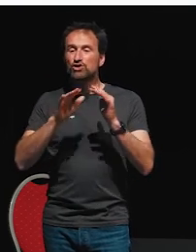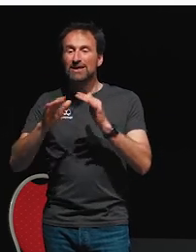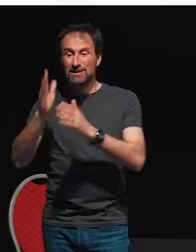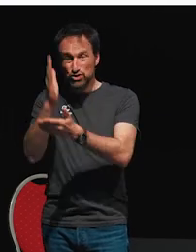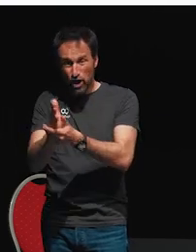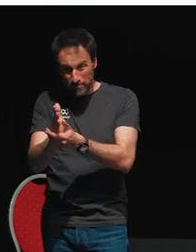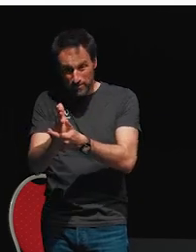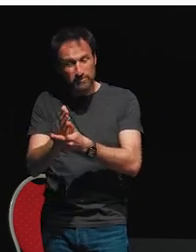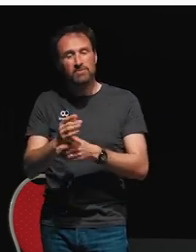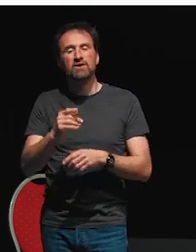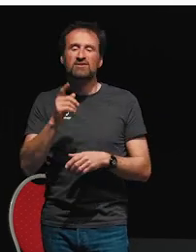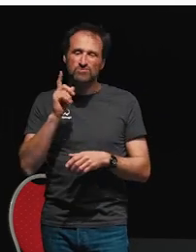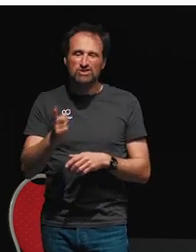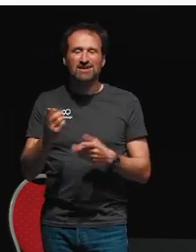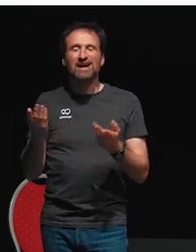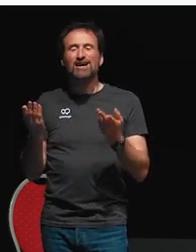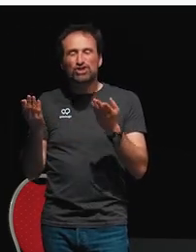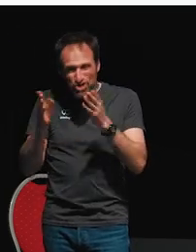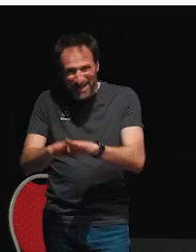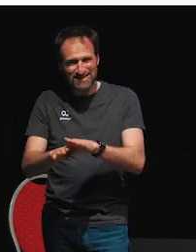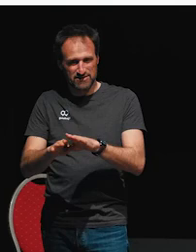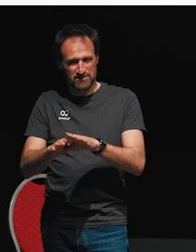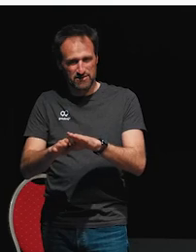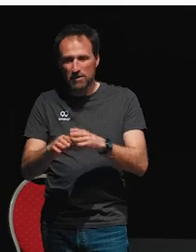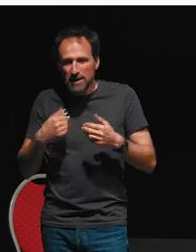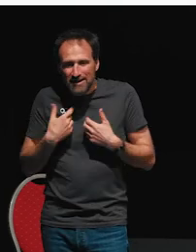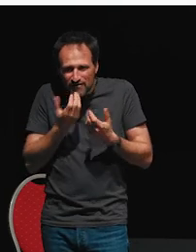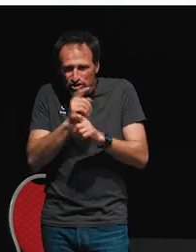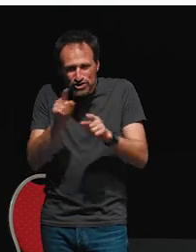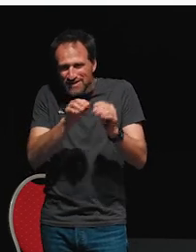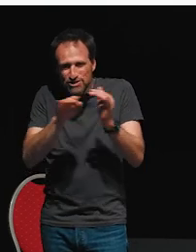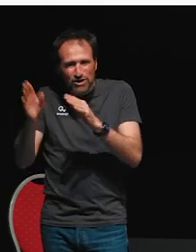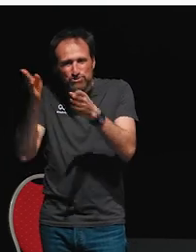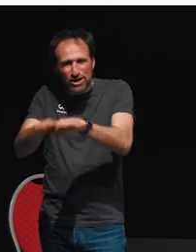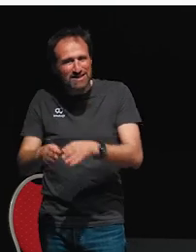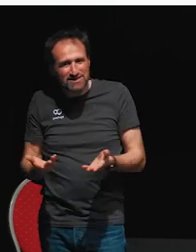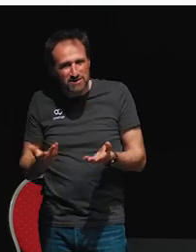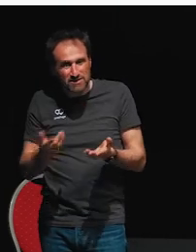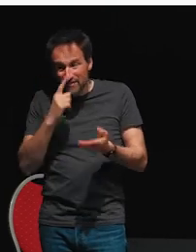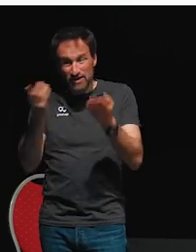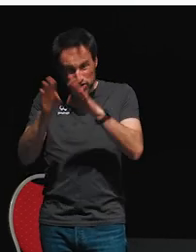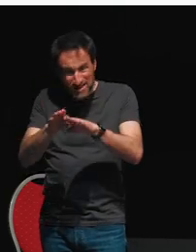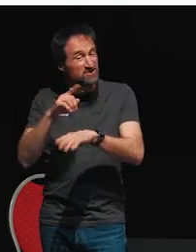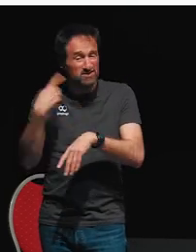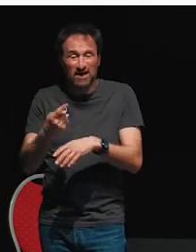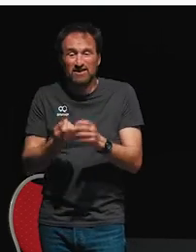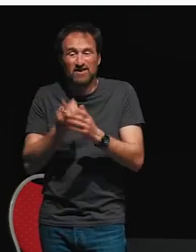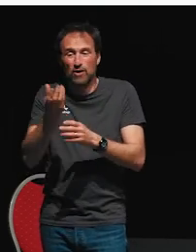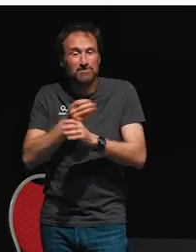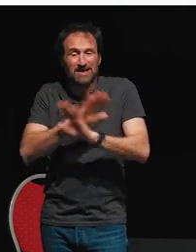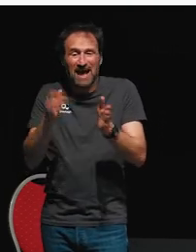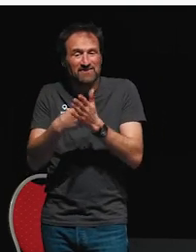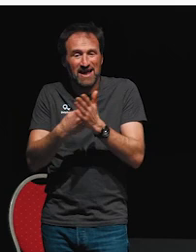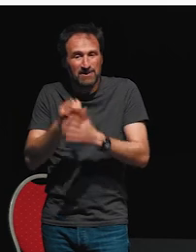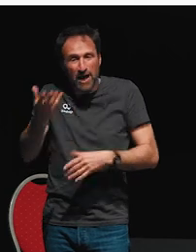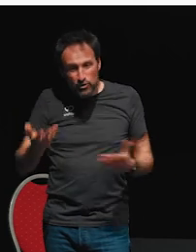with completing them. And I don't want to complete the stream in this case because once it completes, it's never going to emit any more values. And in my case,